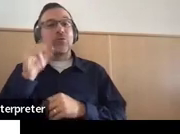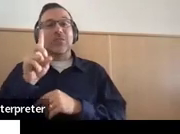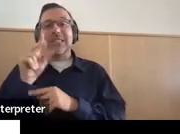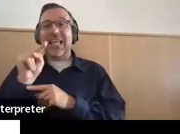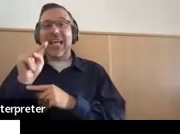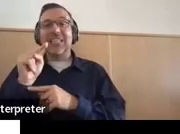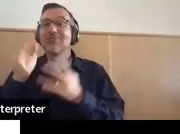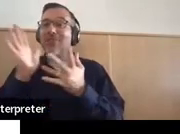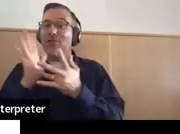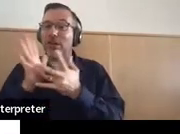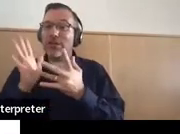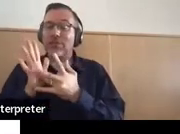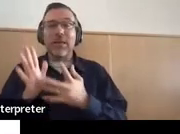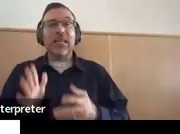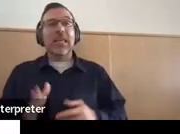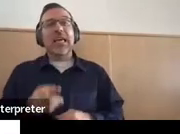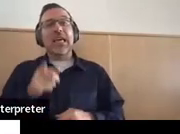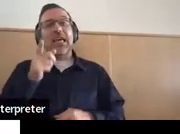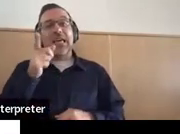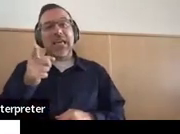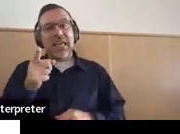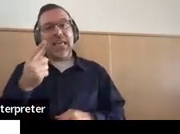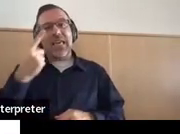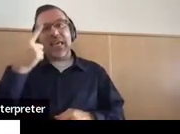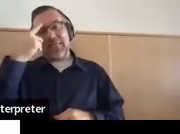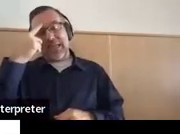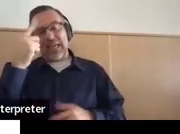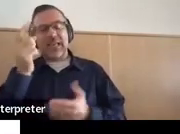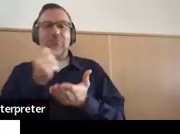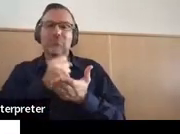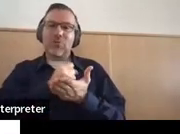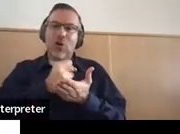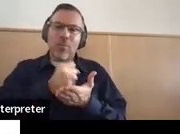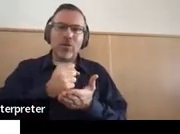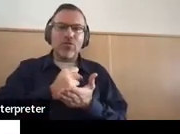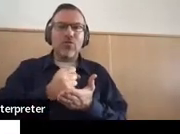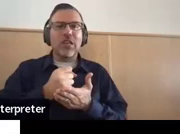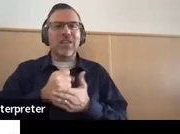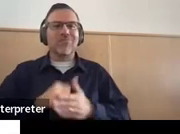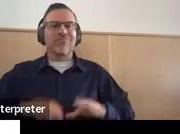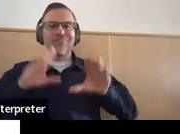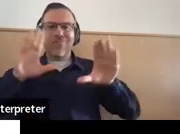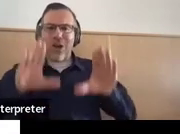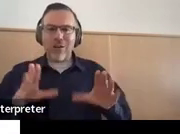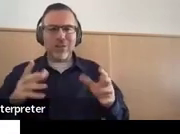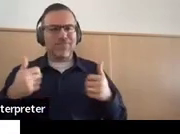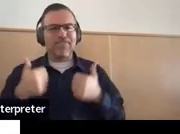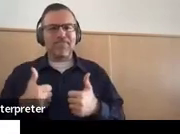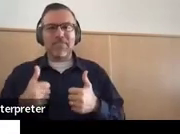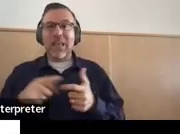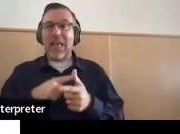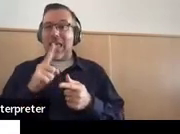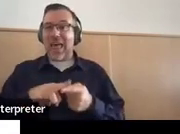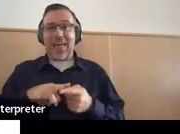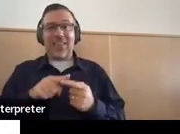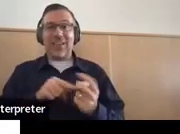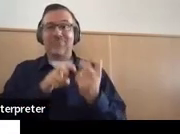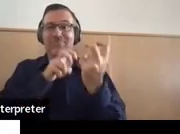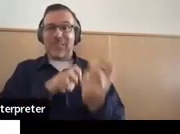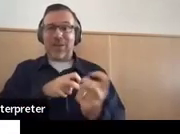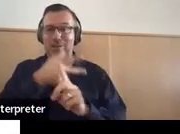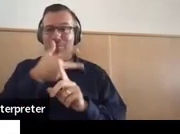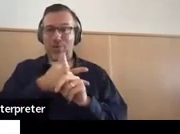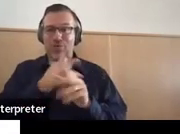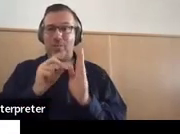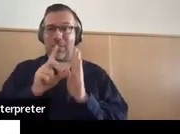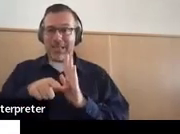assessment and he's thinking business and carpentry. Awesome. And then we sit down with him, you know, three months later and